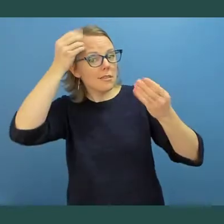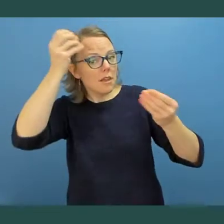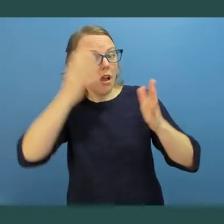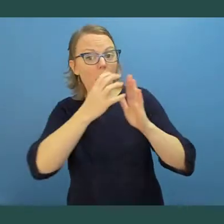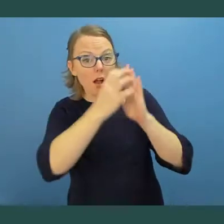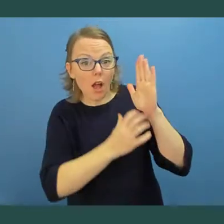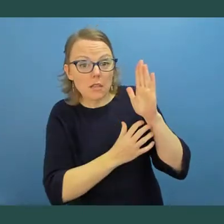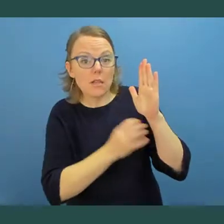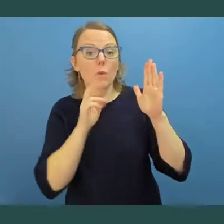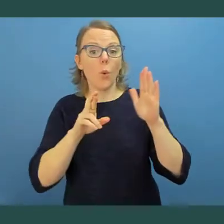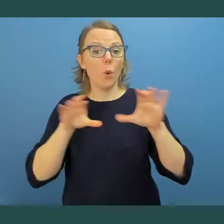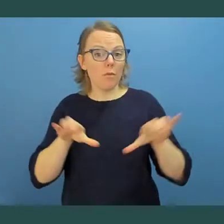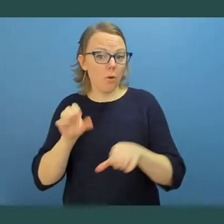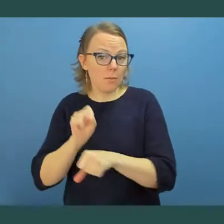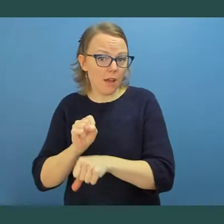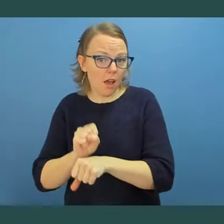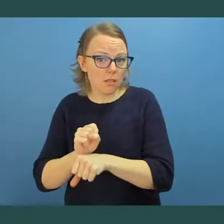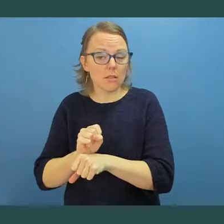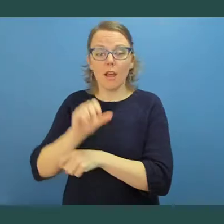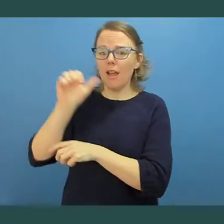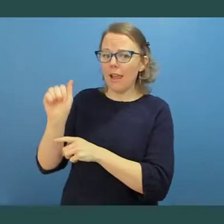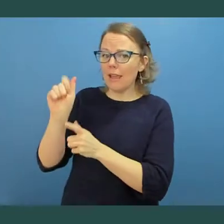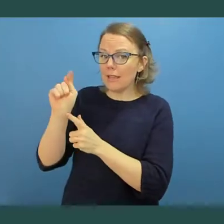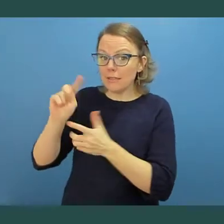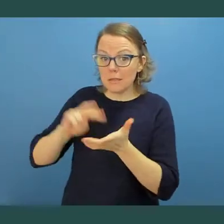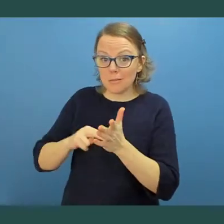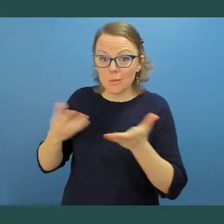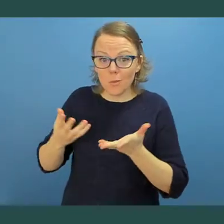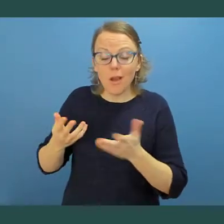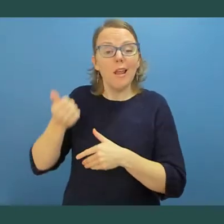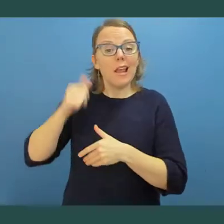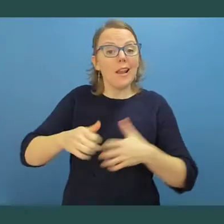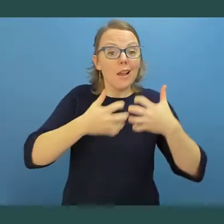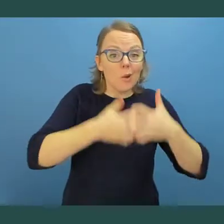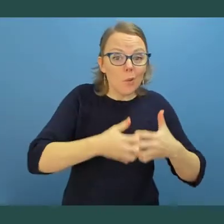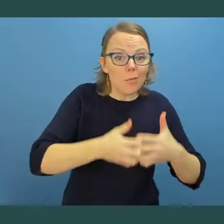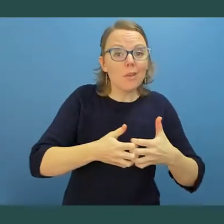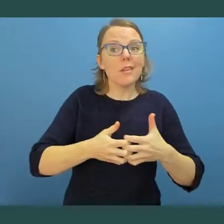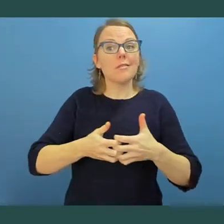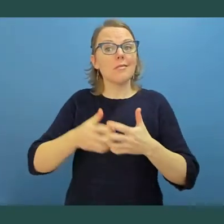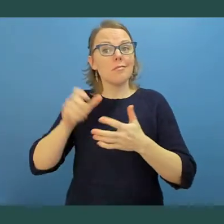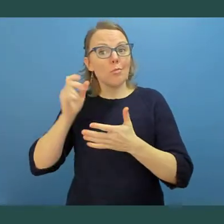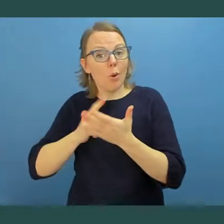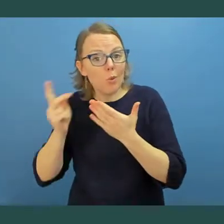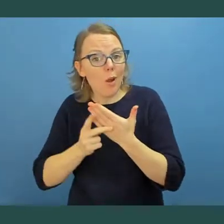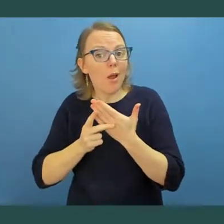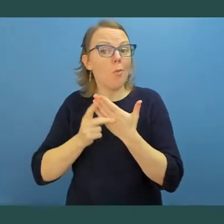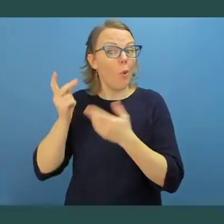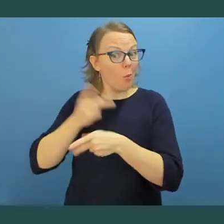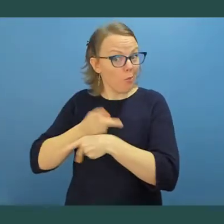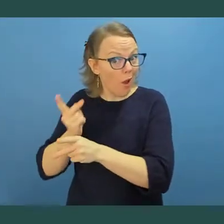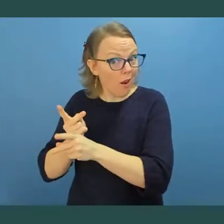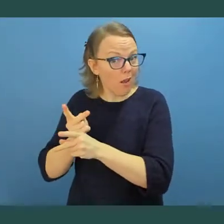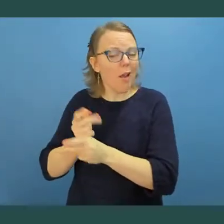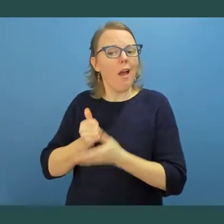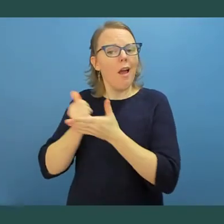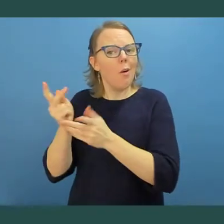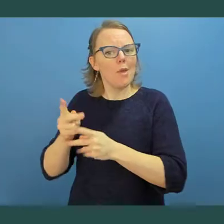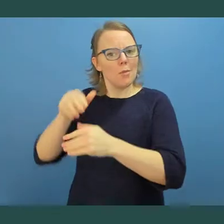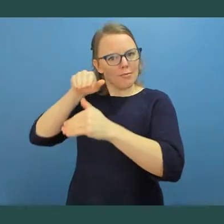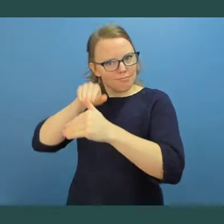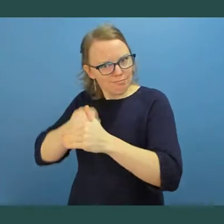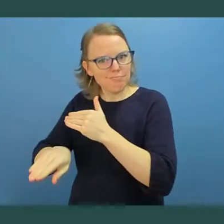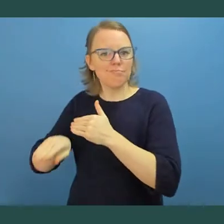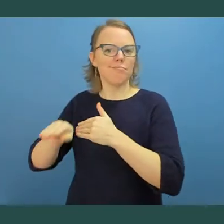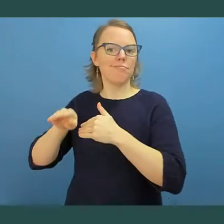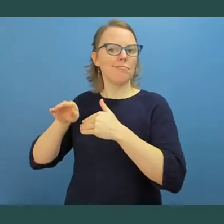equipment, software, or product that is used to increase, maintain, or improve a person's functional capabilities. There's a wide variety of